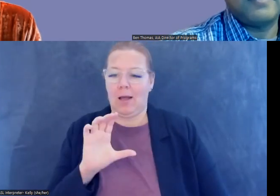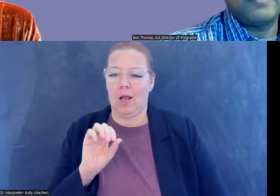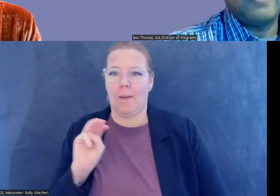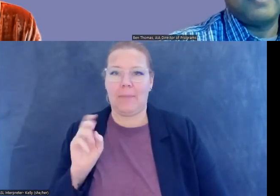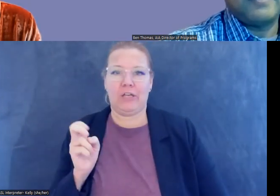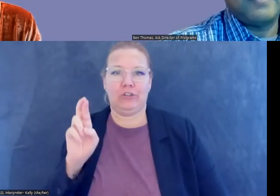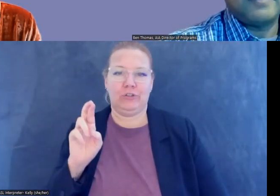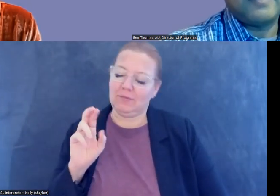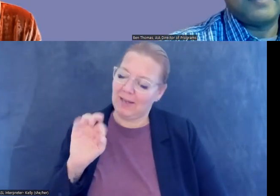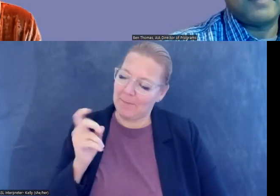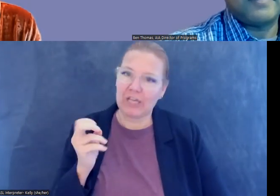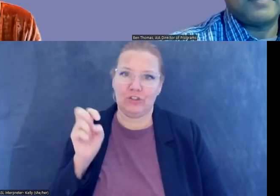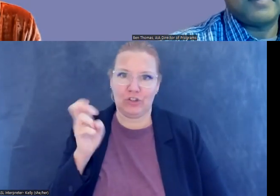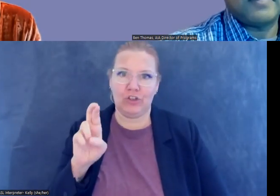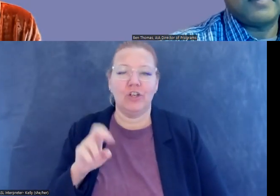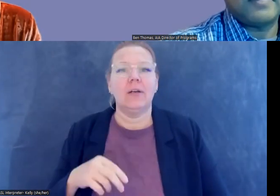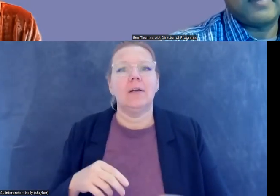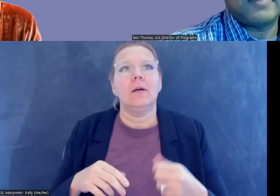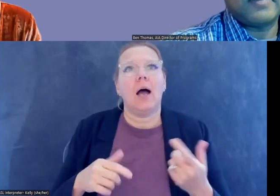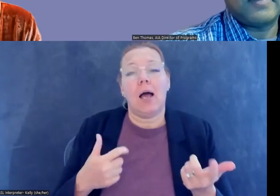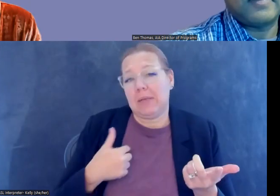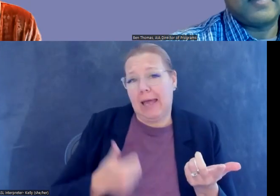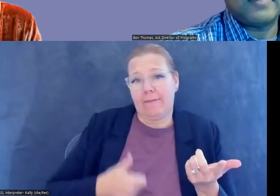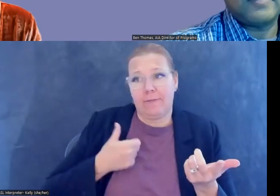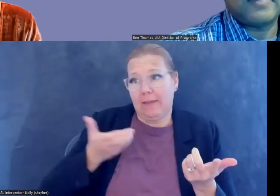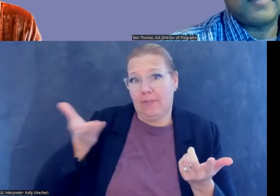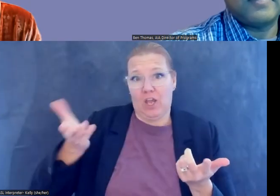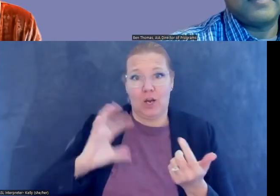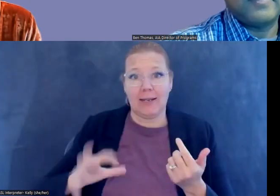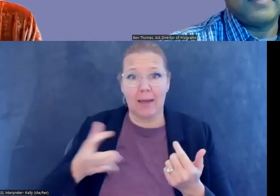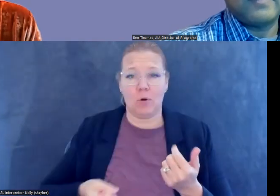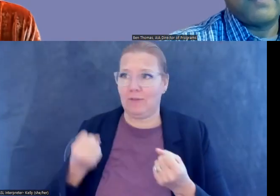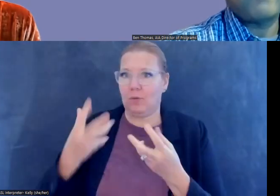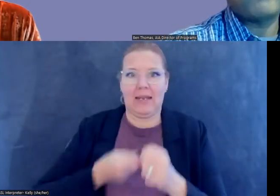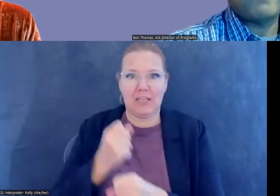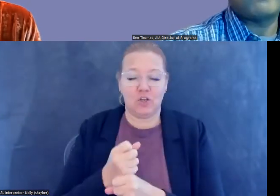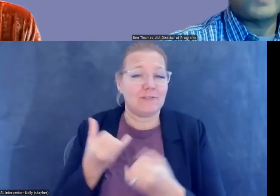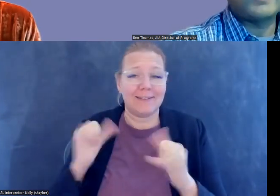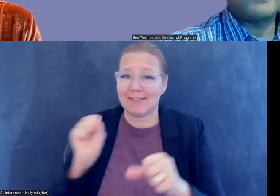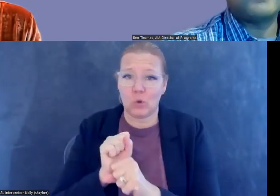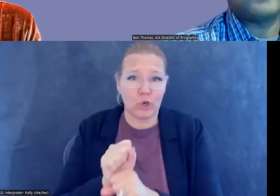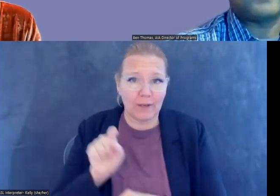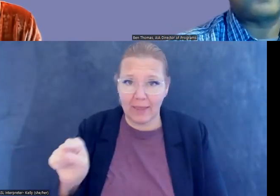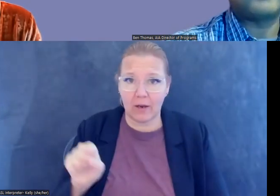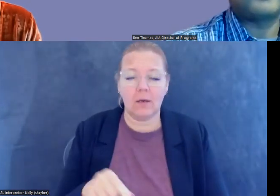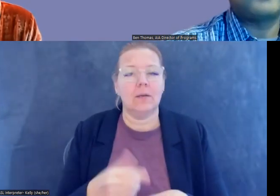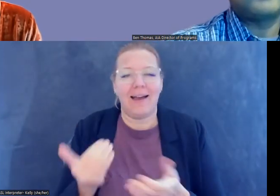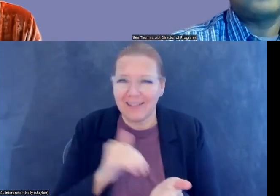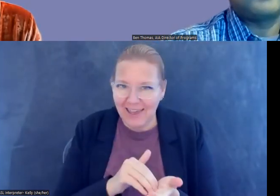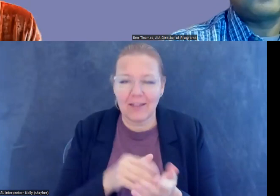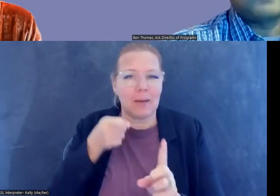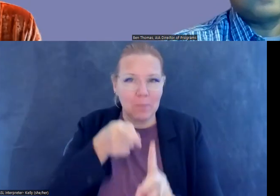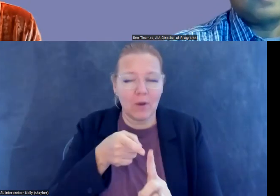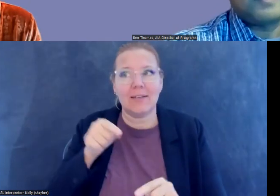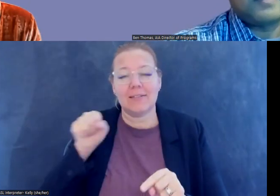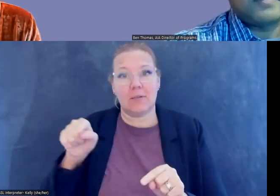has been great to see as someone who lived in Cambodia for years and, and still works there, how much this issue has united our government with